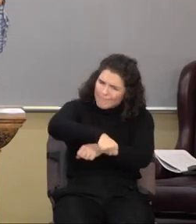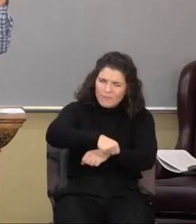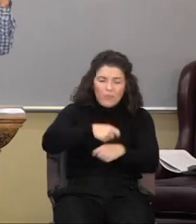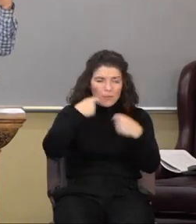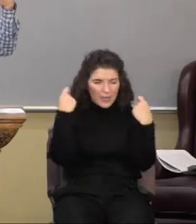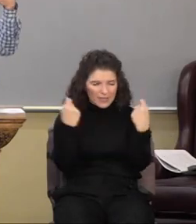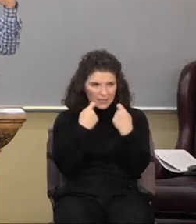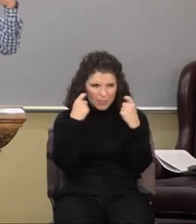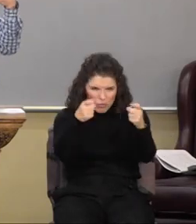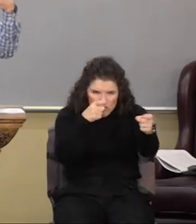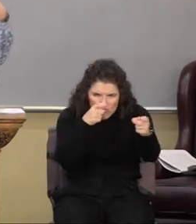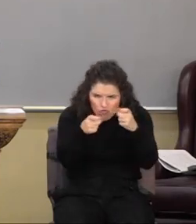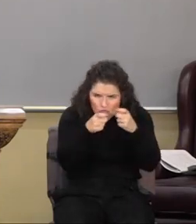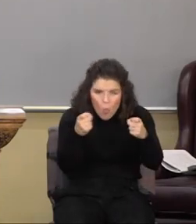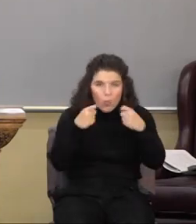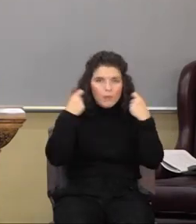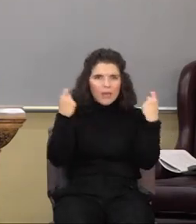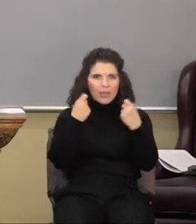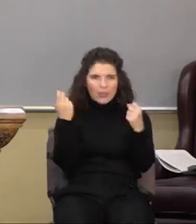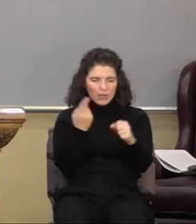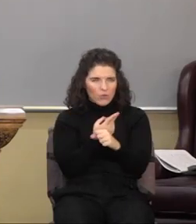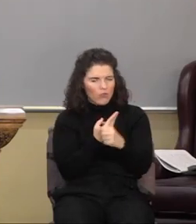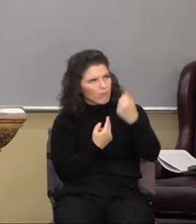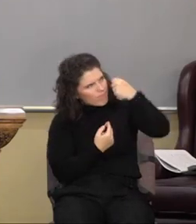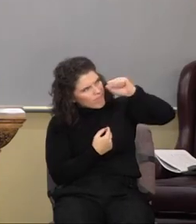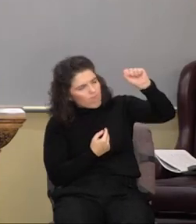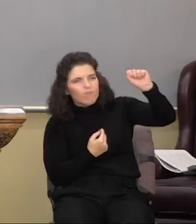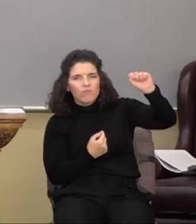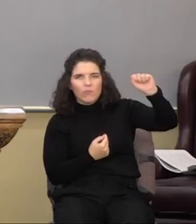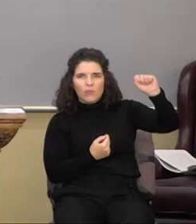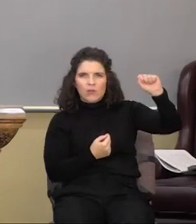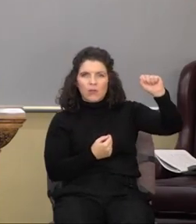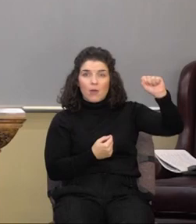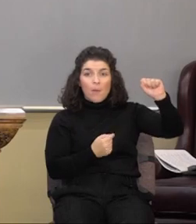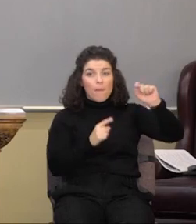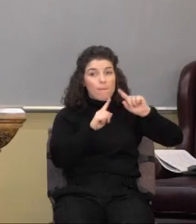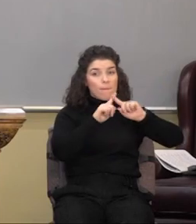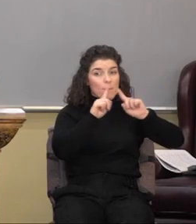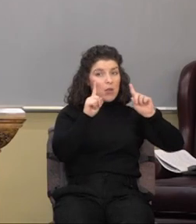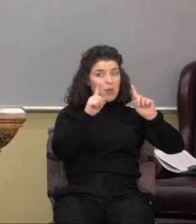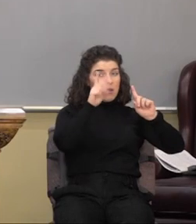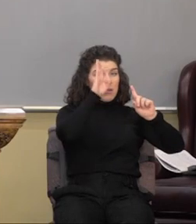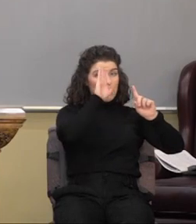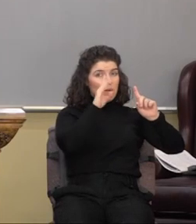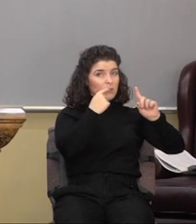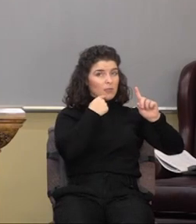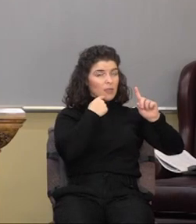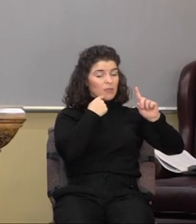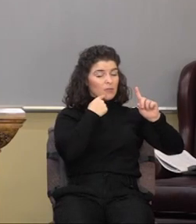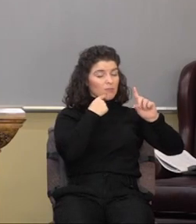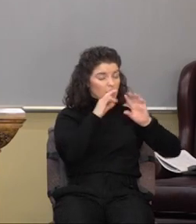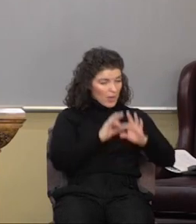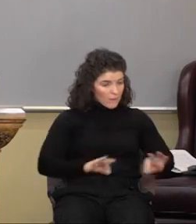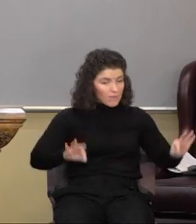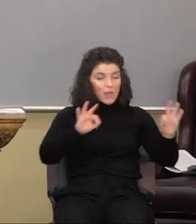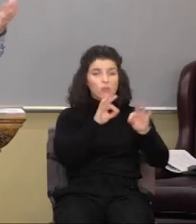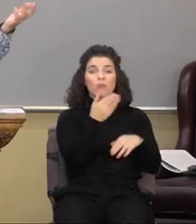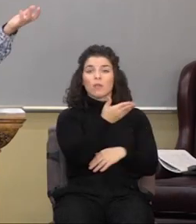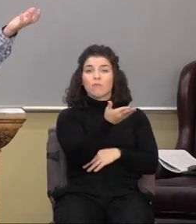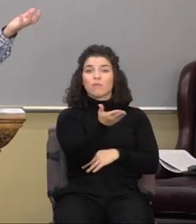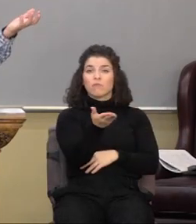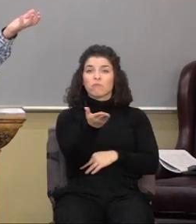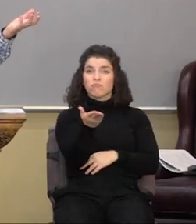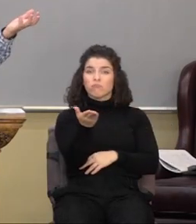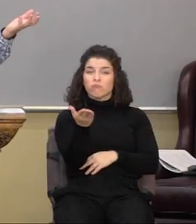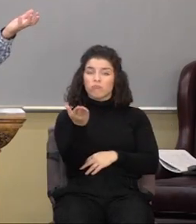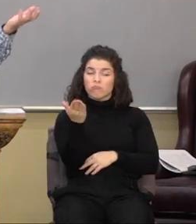and used as pawns of rebellion? And yet God says, I do value them. And